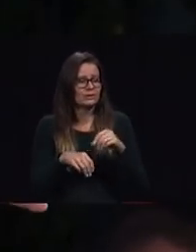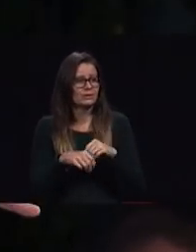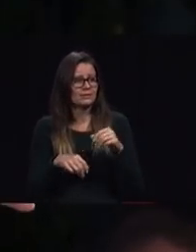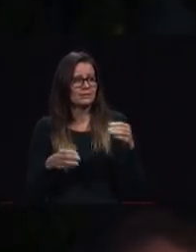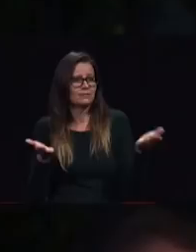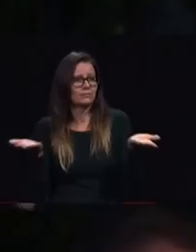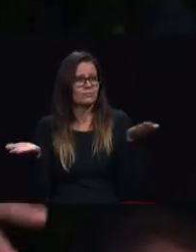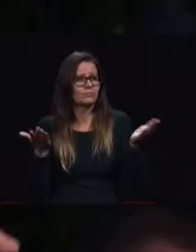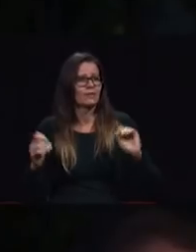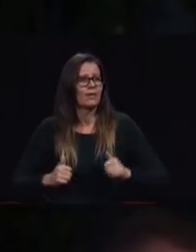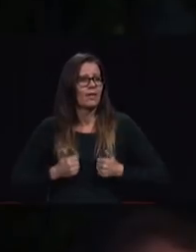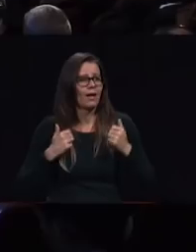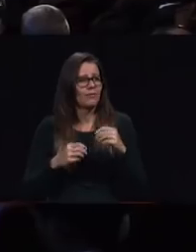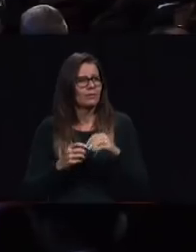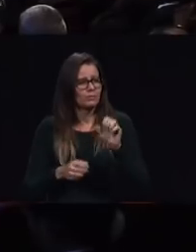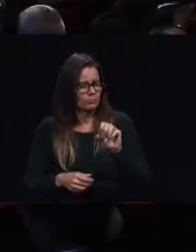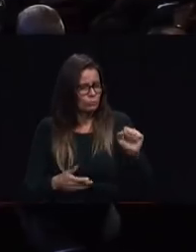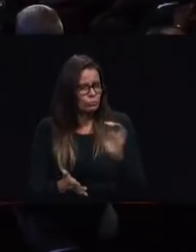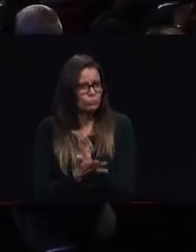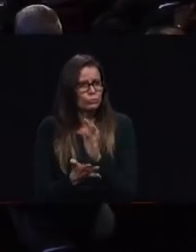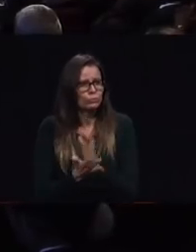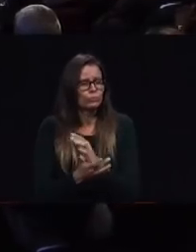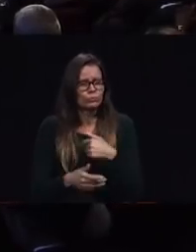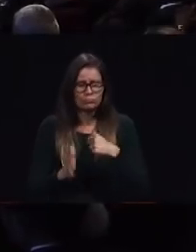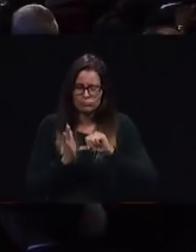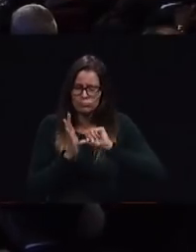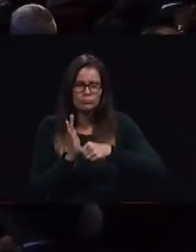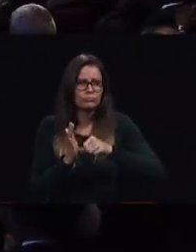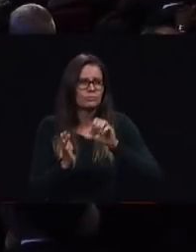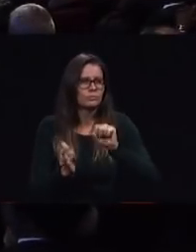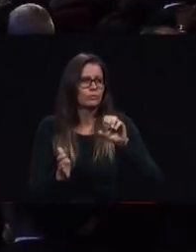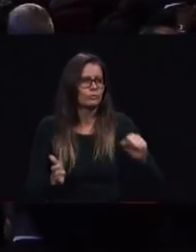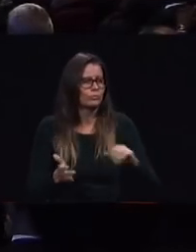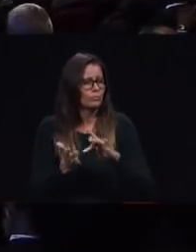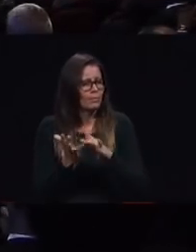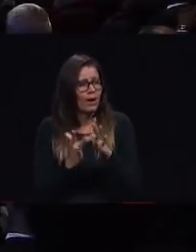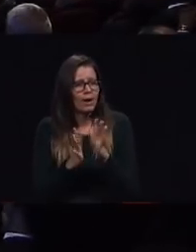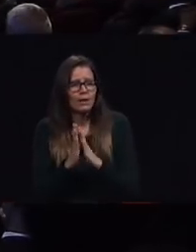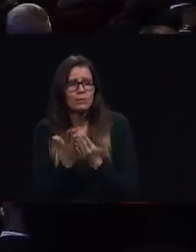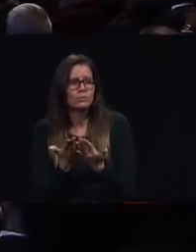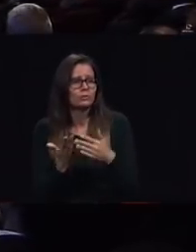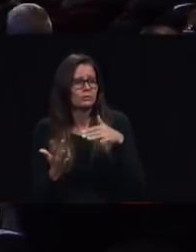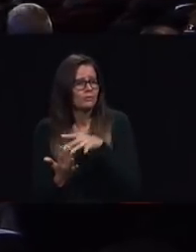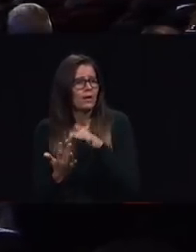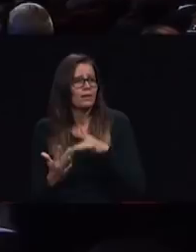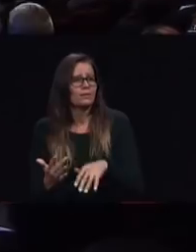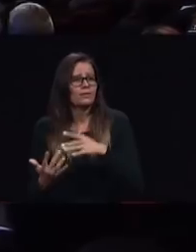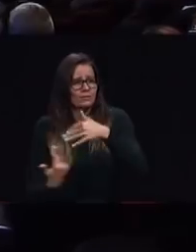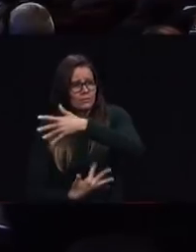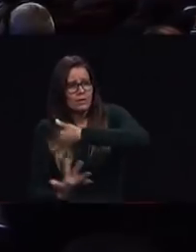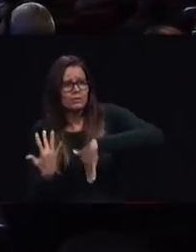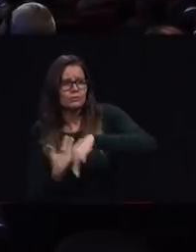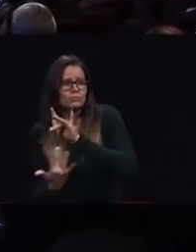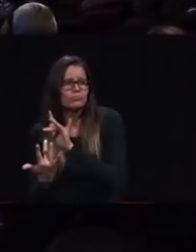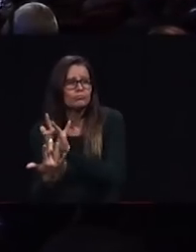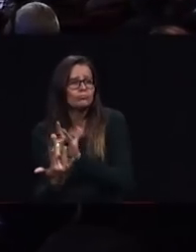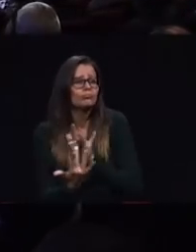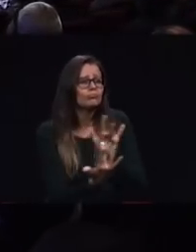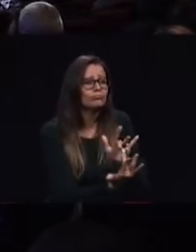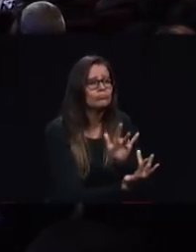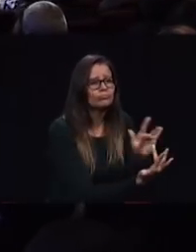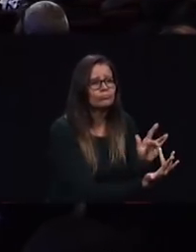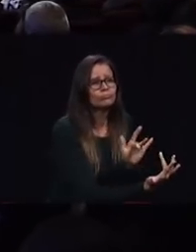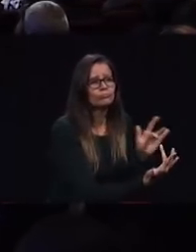morning with Bible study fellowship outreach both locally and globally let us tie in our